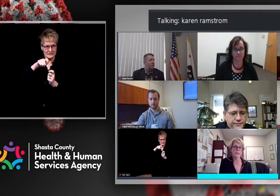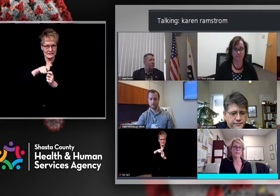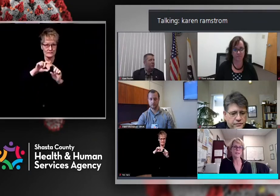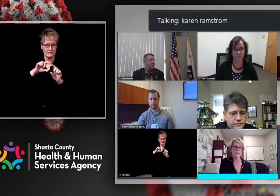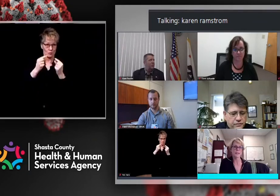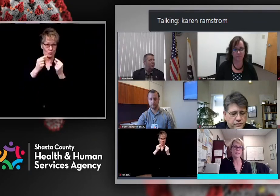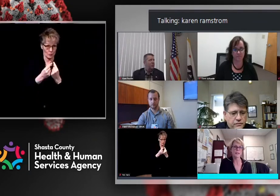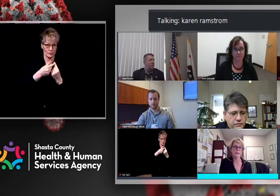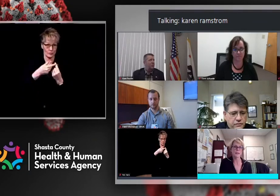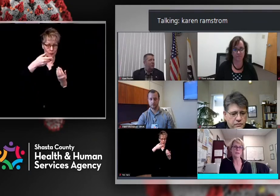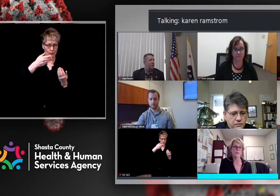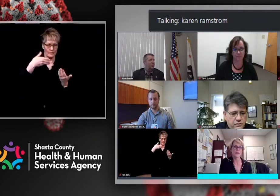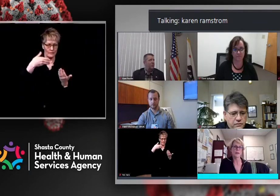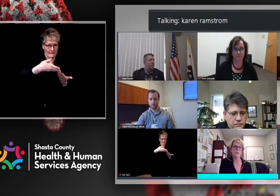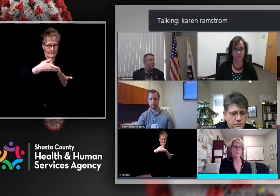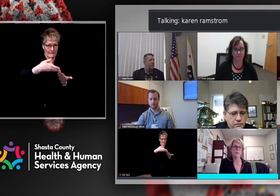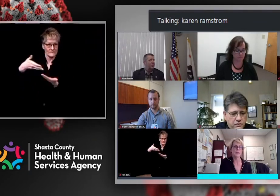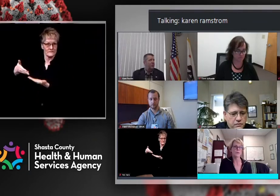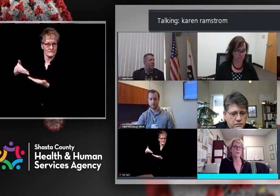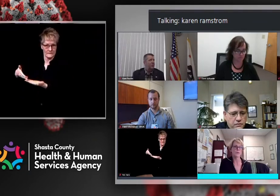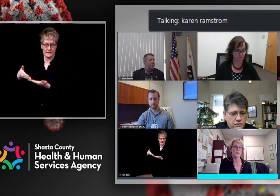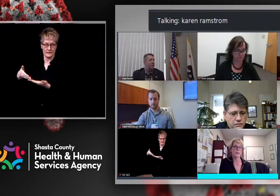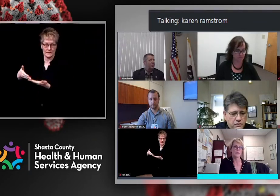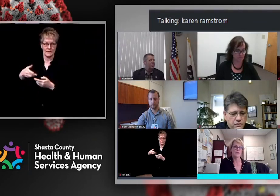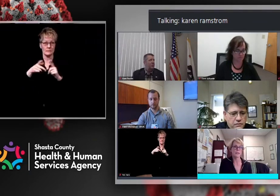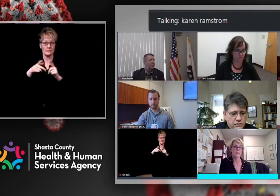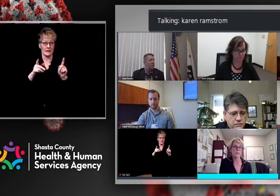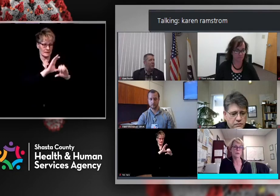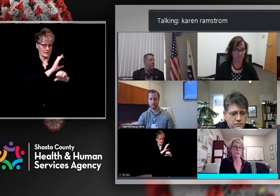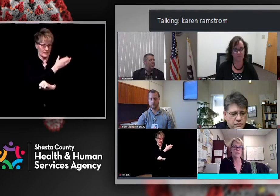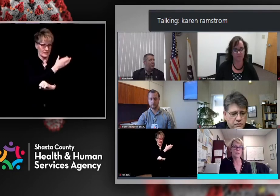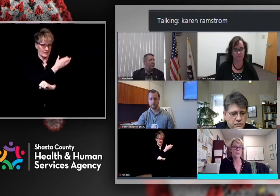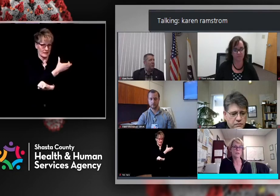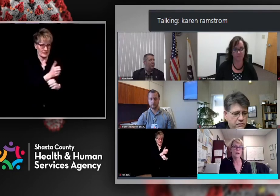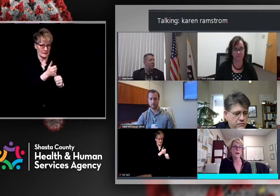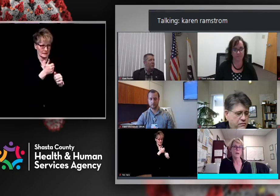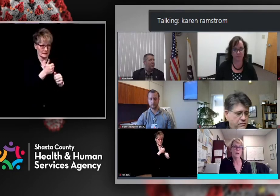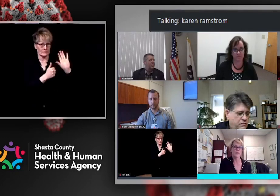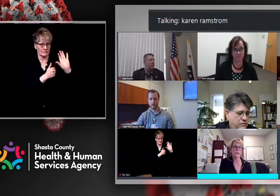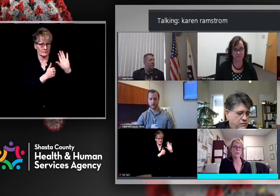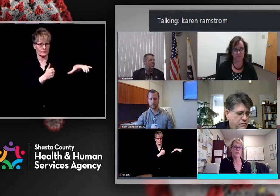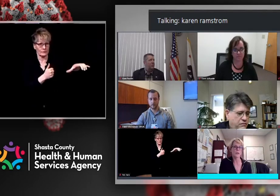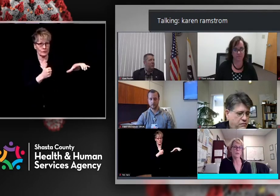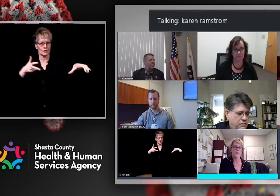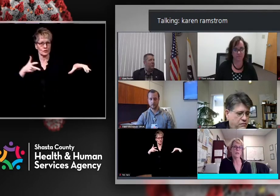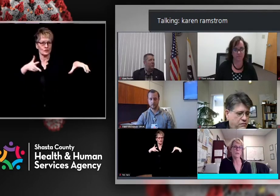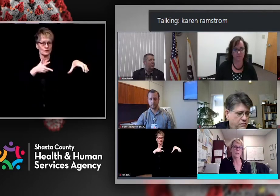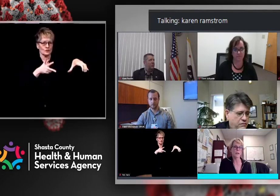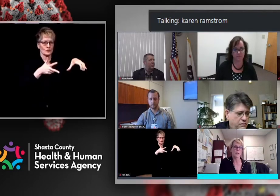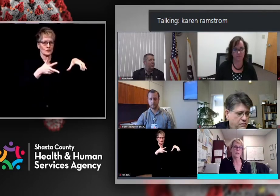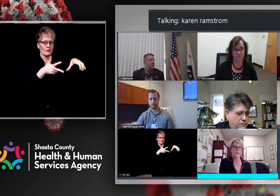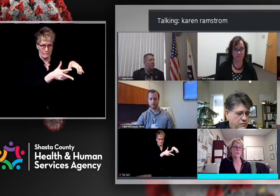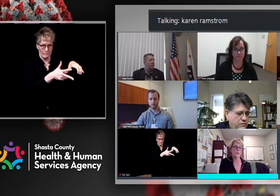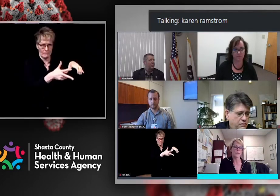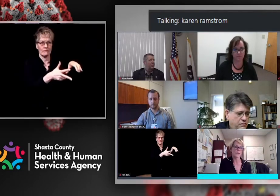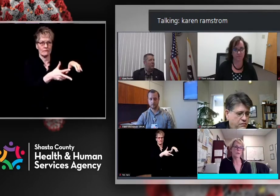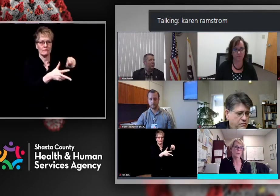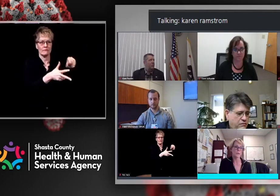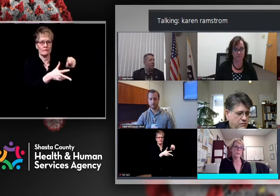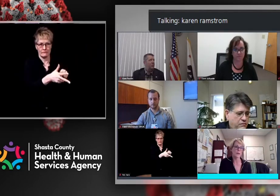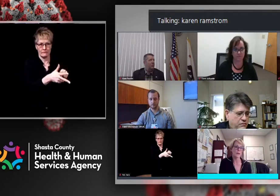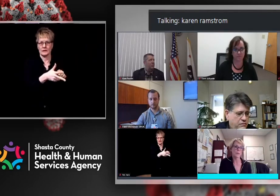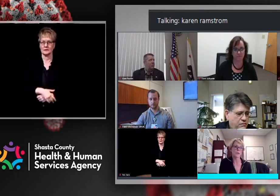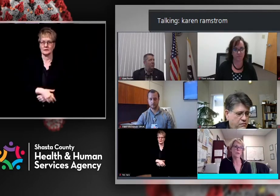So it is a drive up clinic that is for invited individuals, including those that we put out in the media, the in-home service